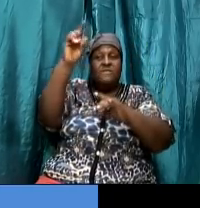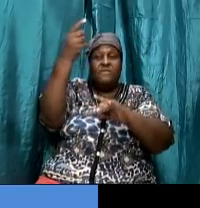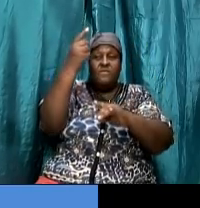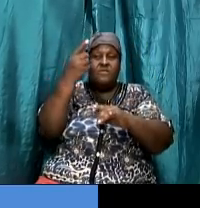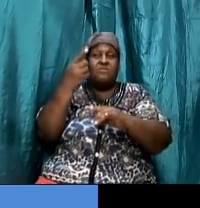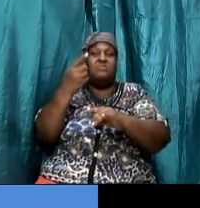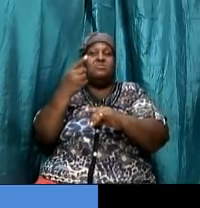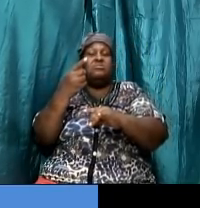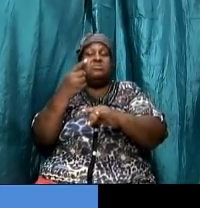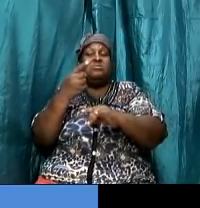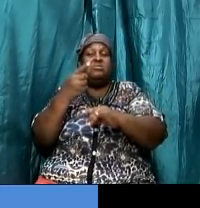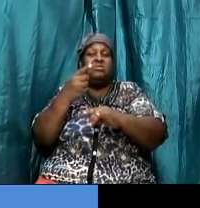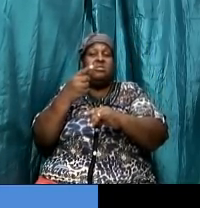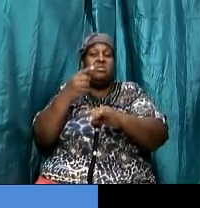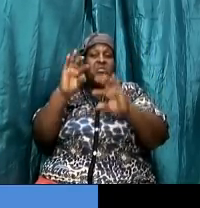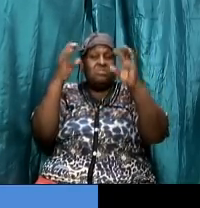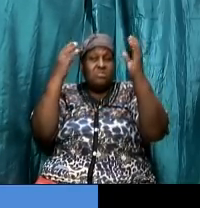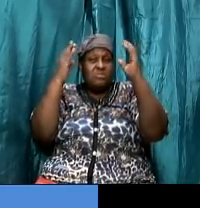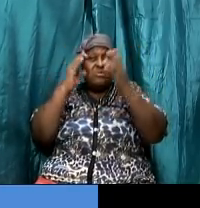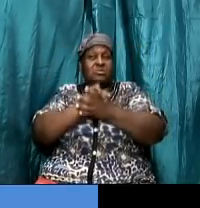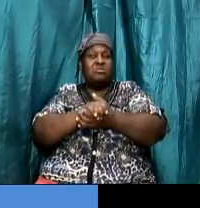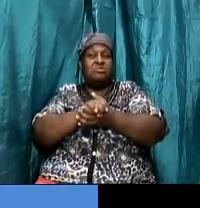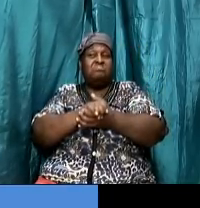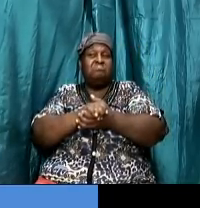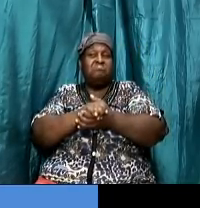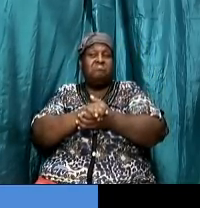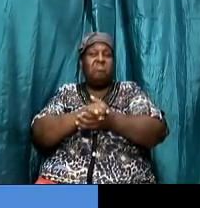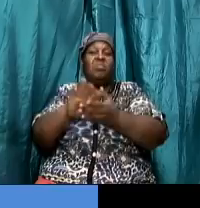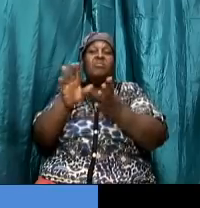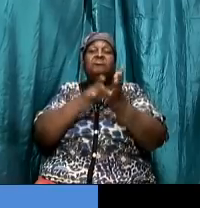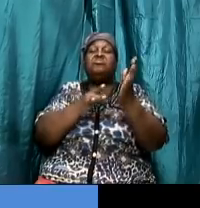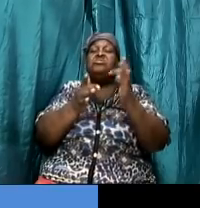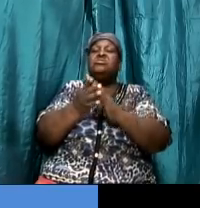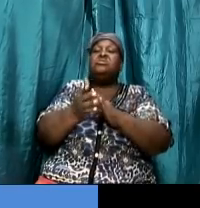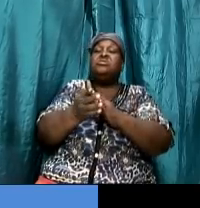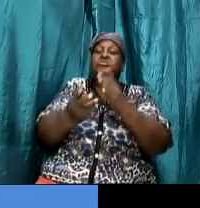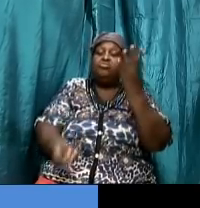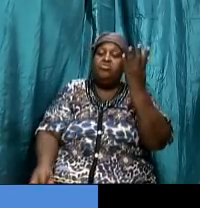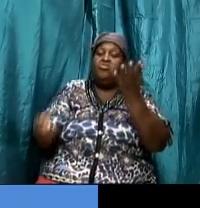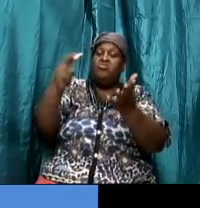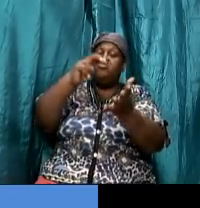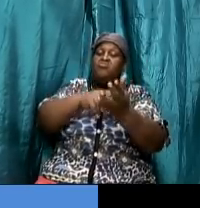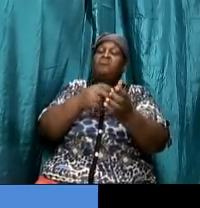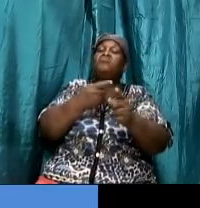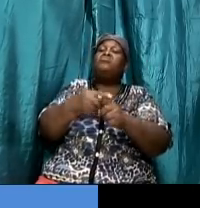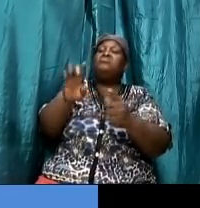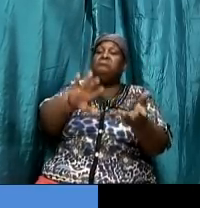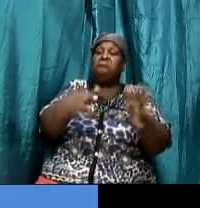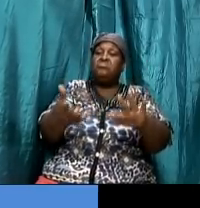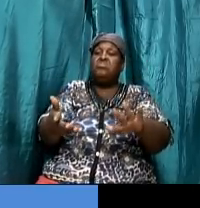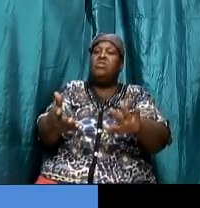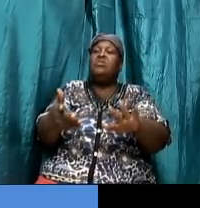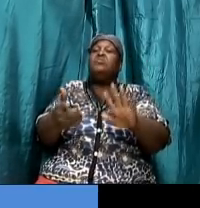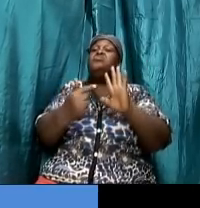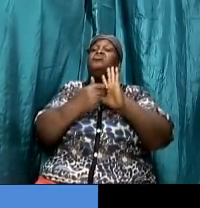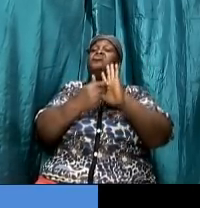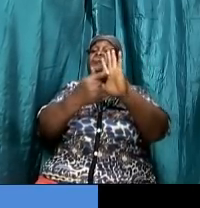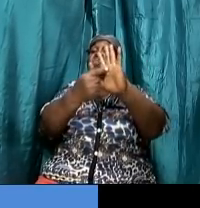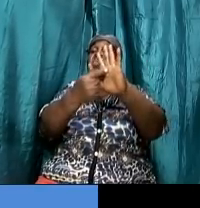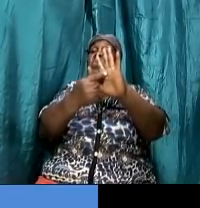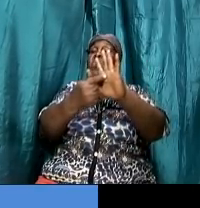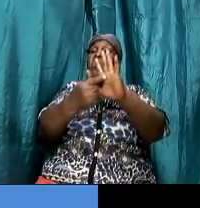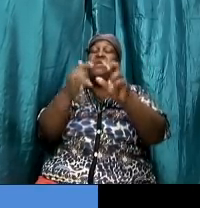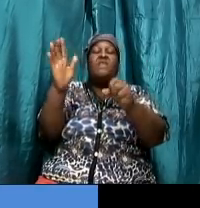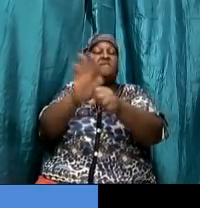slept so in the first food whatever they had to do jesus rose from the dead to prove that point he fulfilled